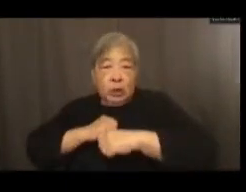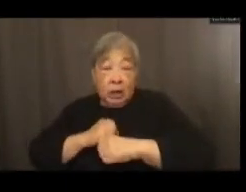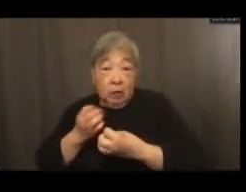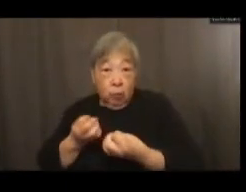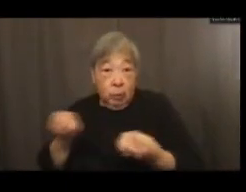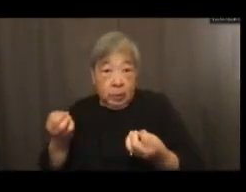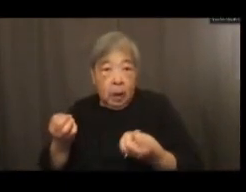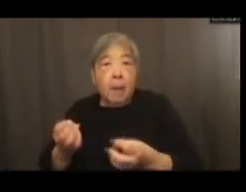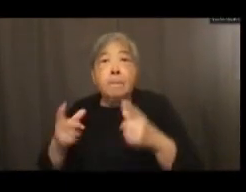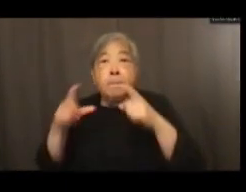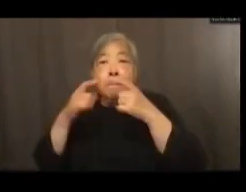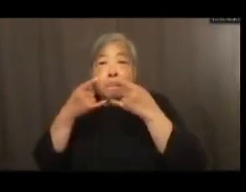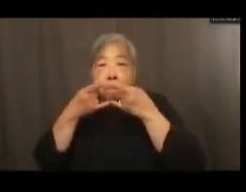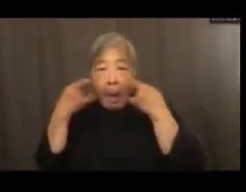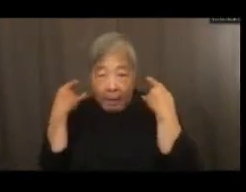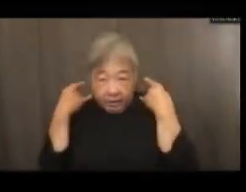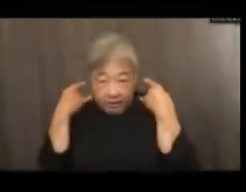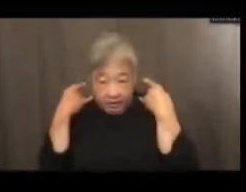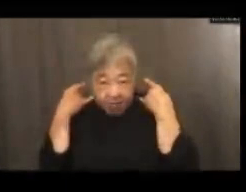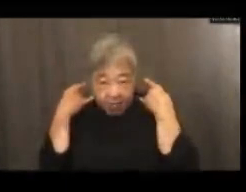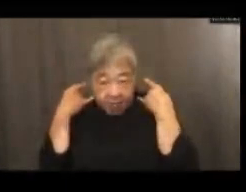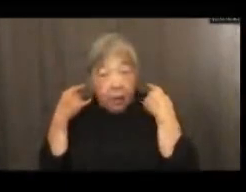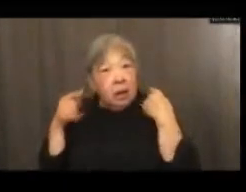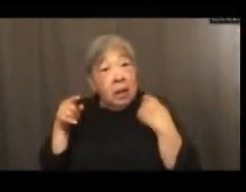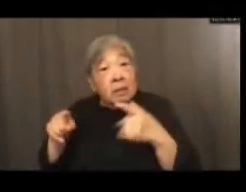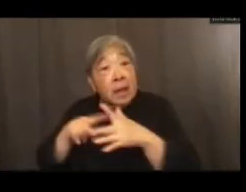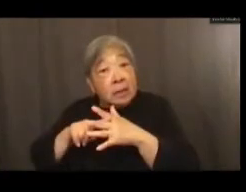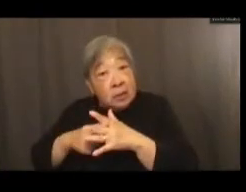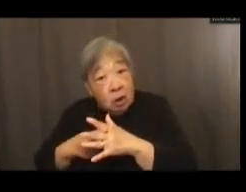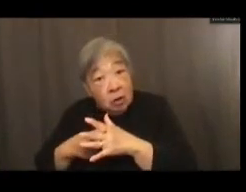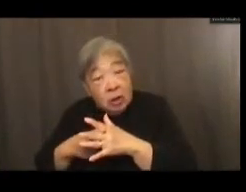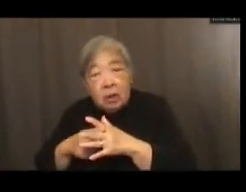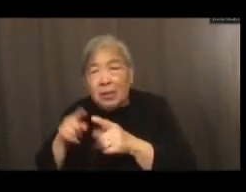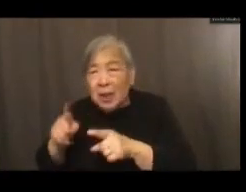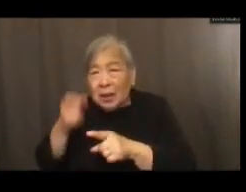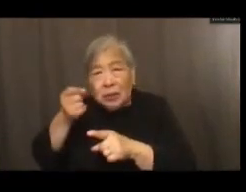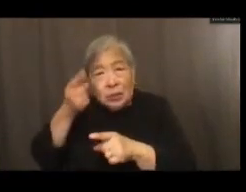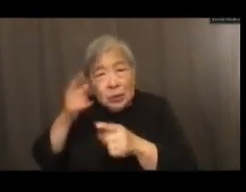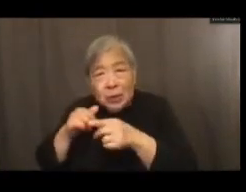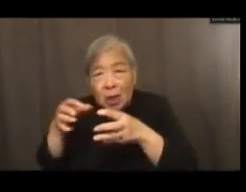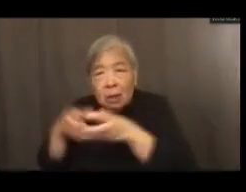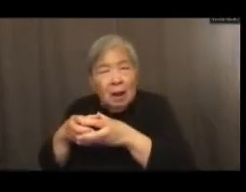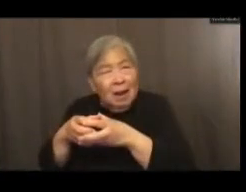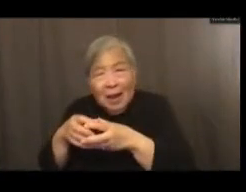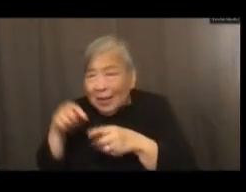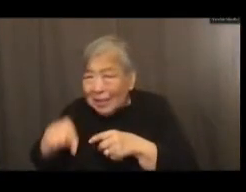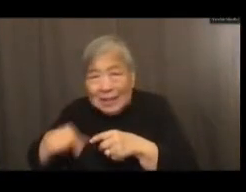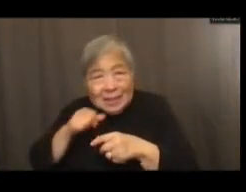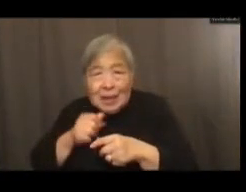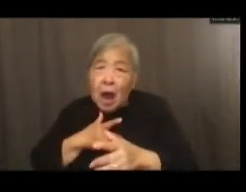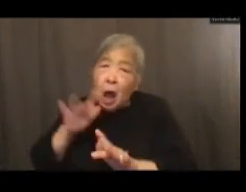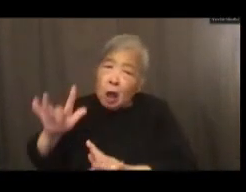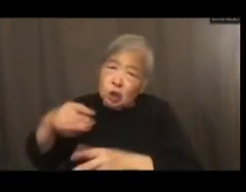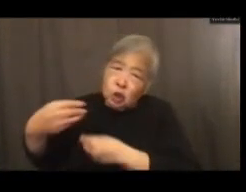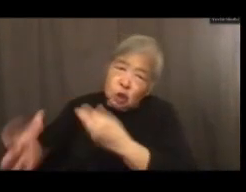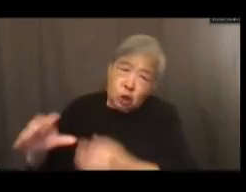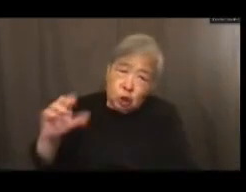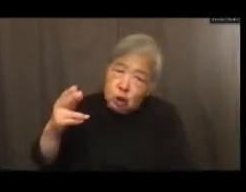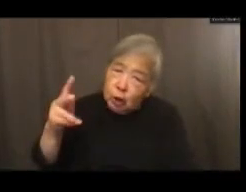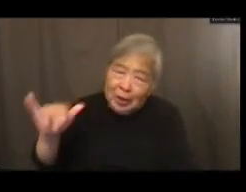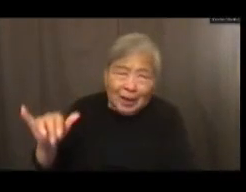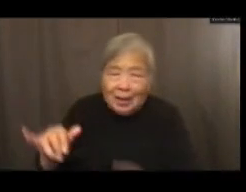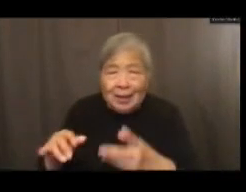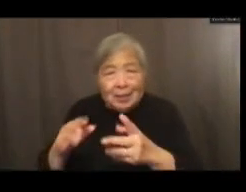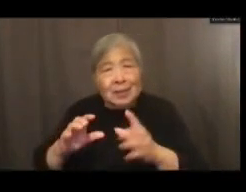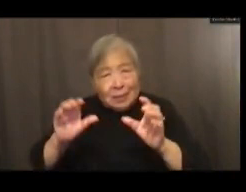And they did so with the idea that, with an understanding that this is not charity. Let's not talk about charity in the middle of